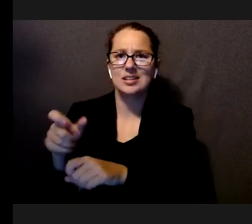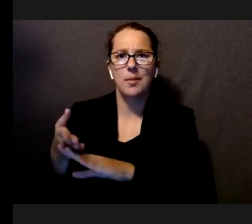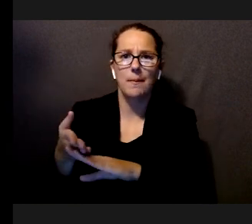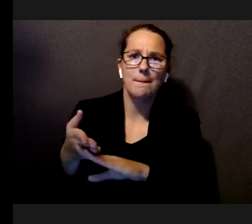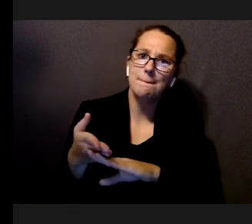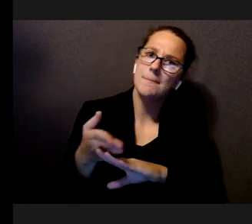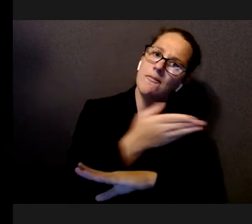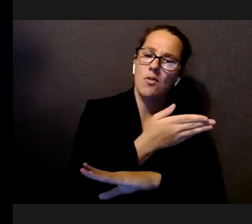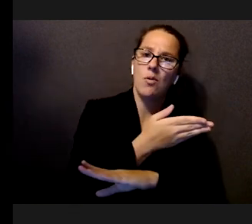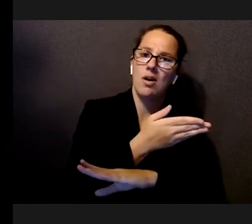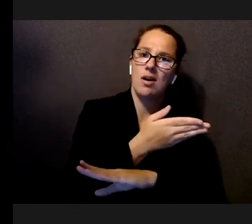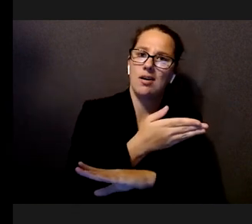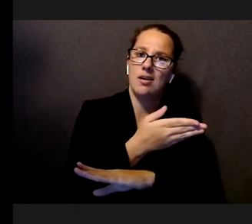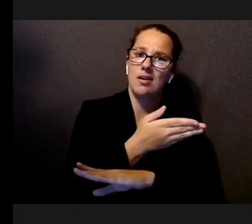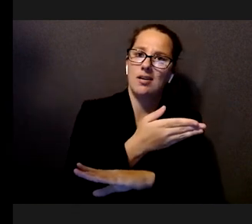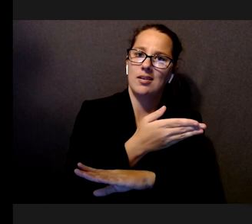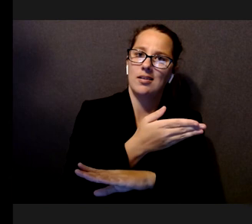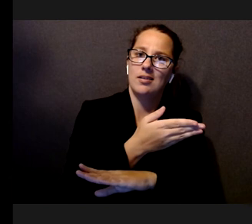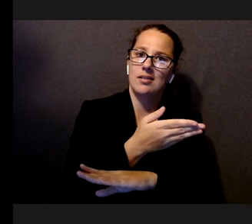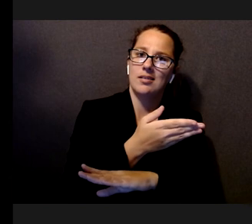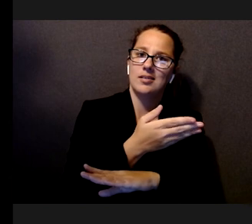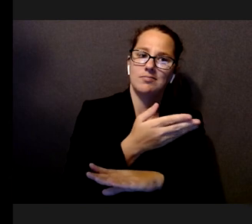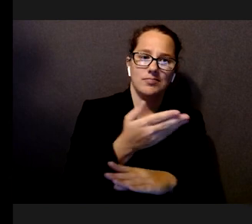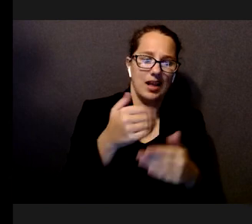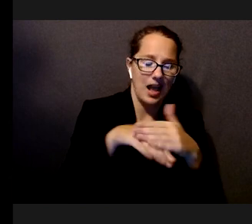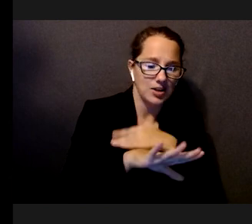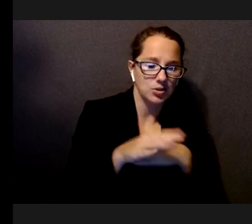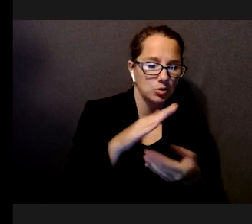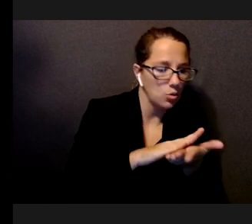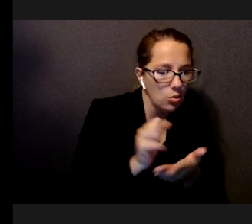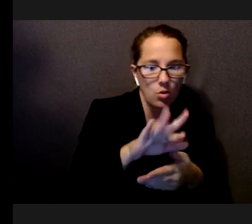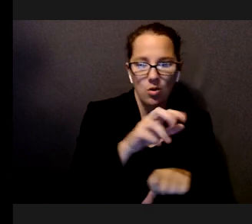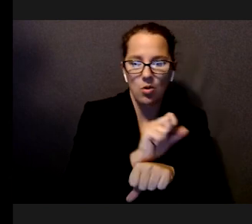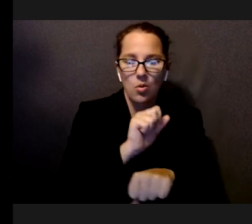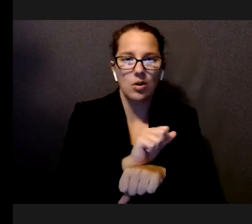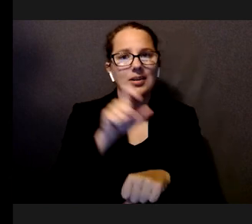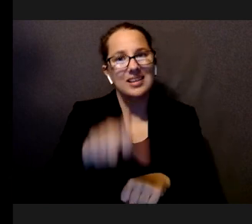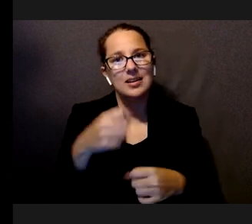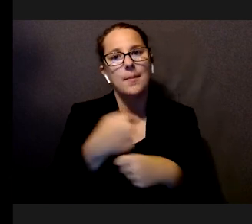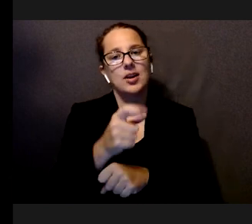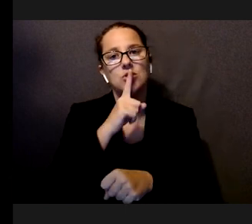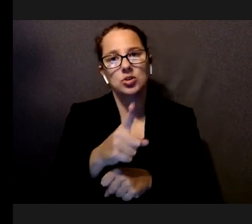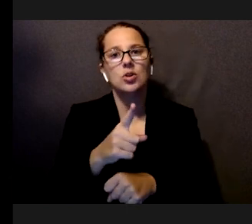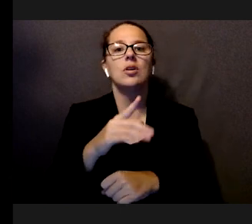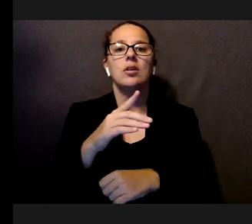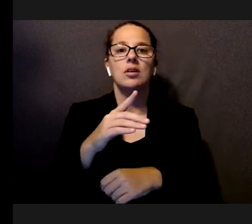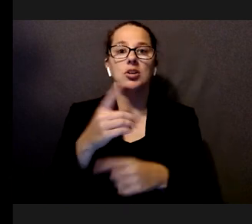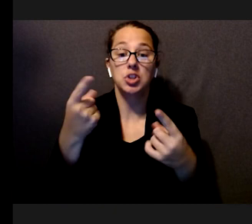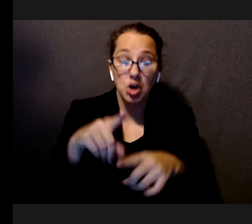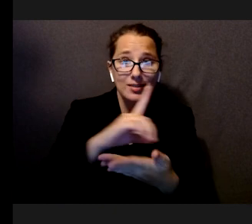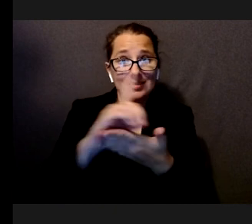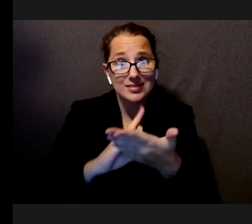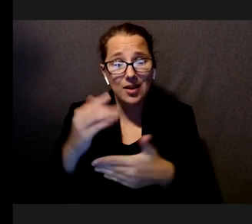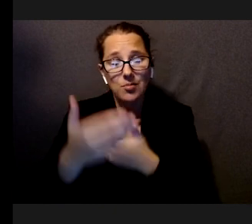Before they are commonplace in schools and in the workplace, we have to make sure that as they are being designed,